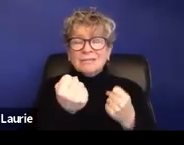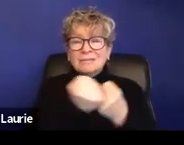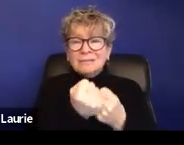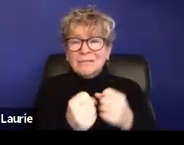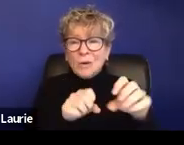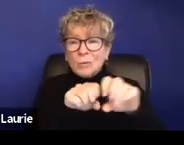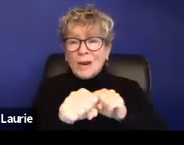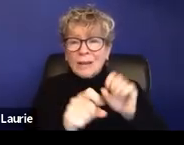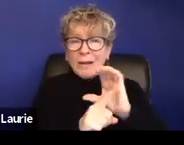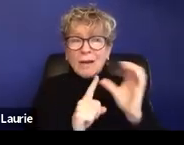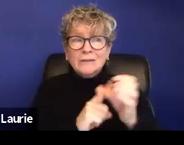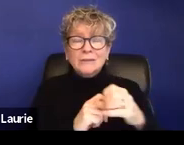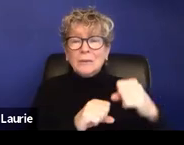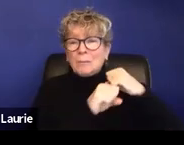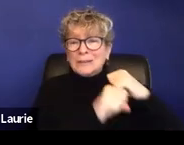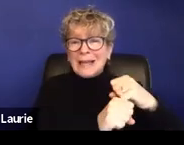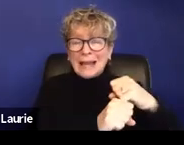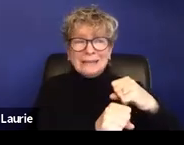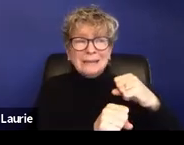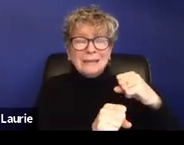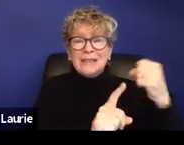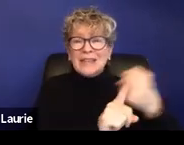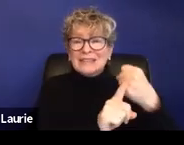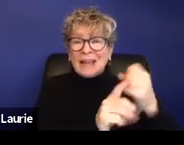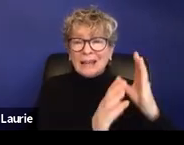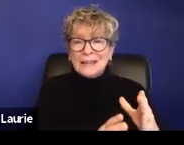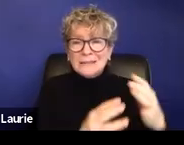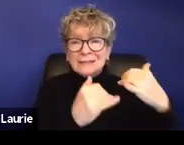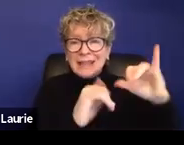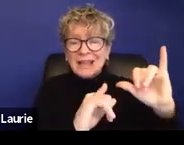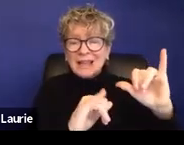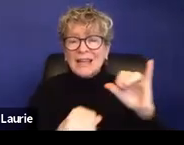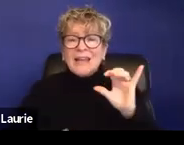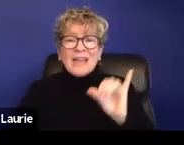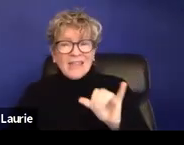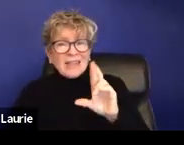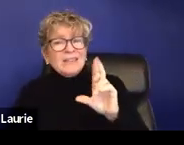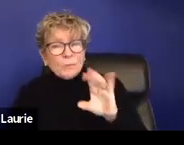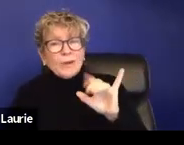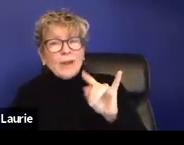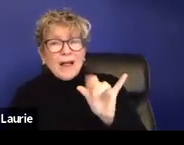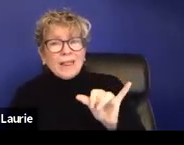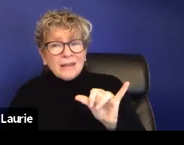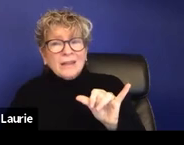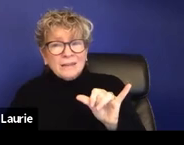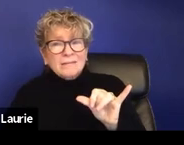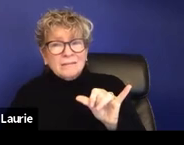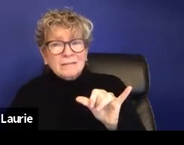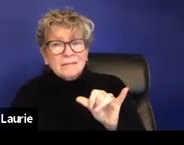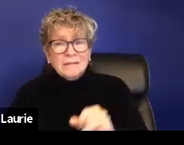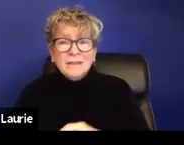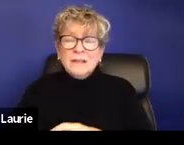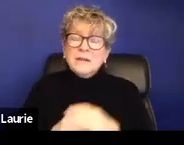protects assailants. Um, and that's just another reality. Um, the idea with